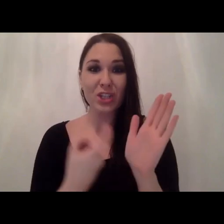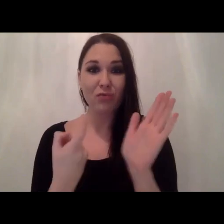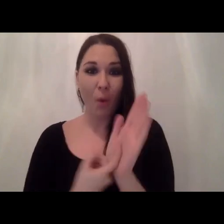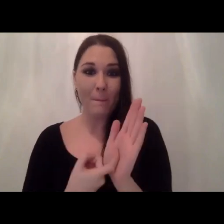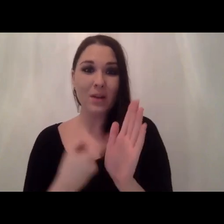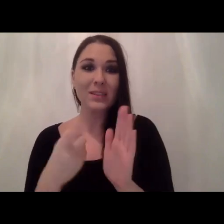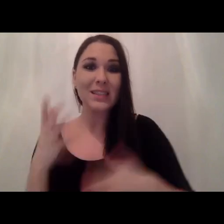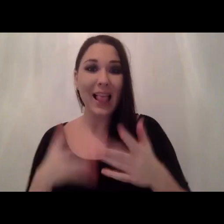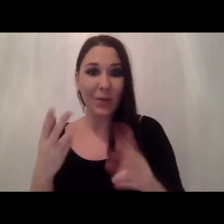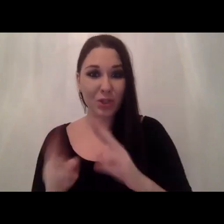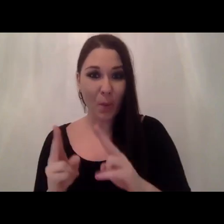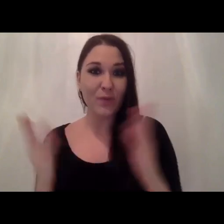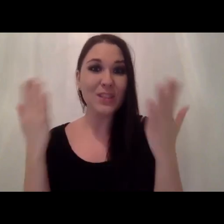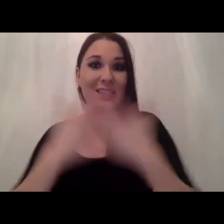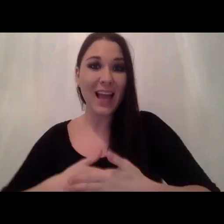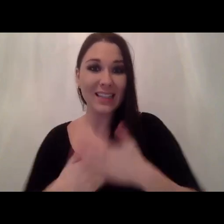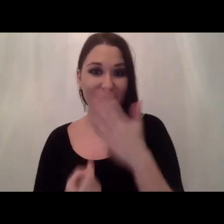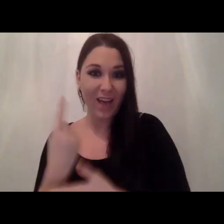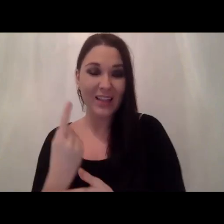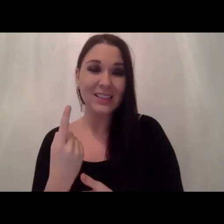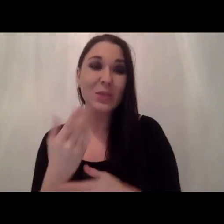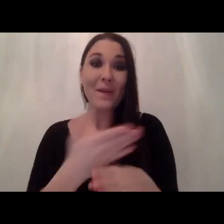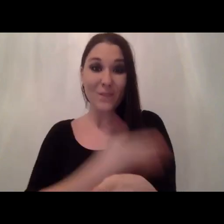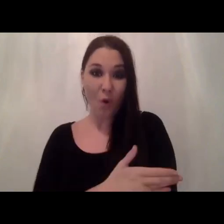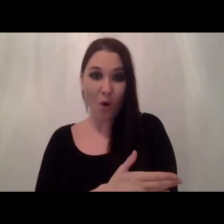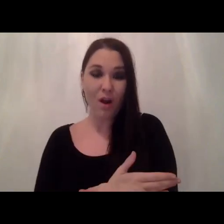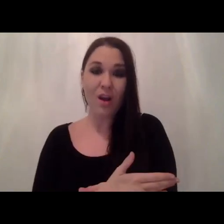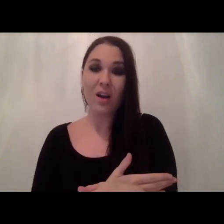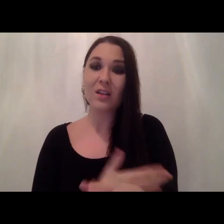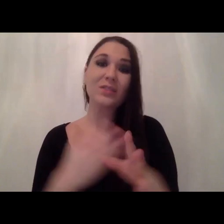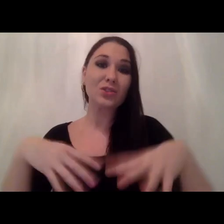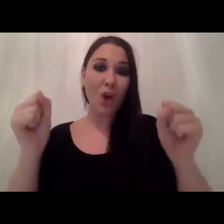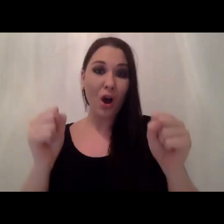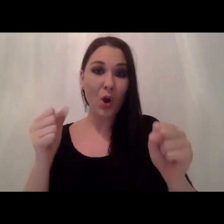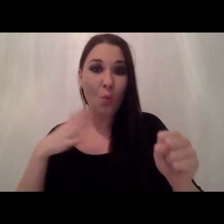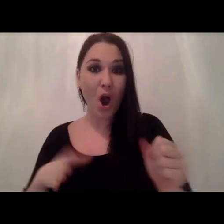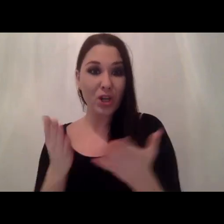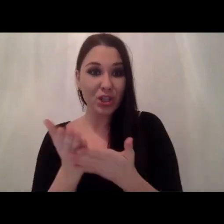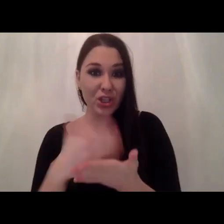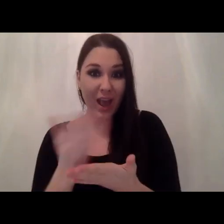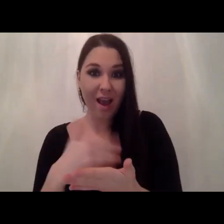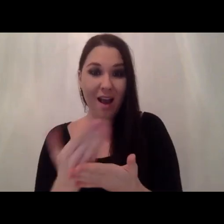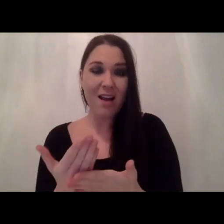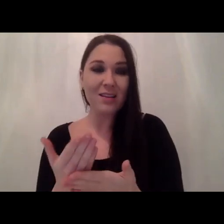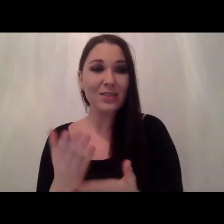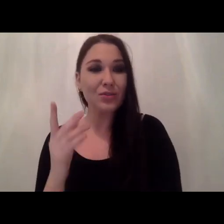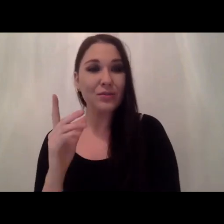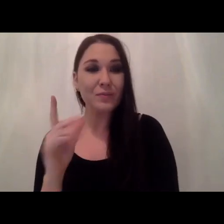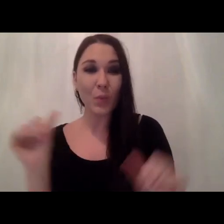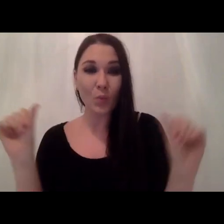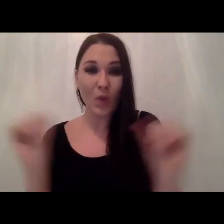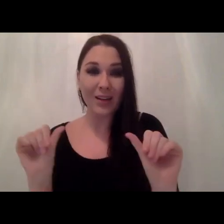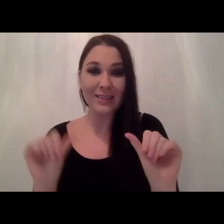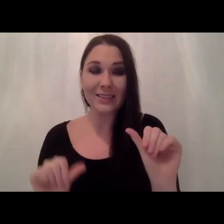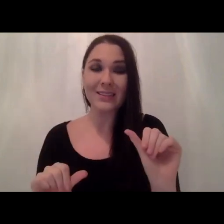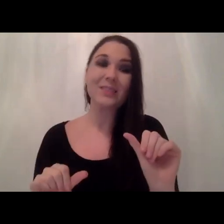interpreter for tonight's event. Now before we go any further I just want to share some small announcements and updates